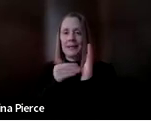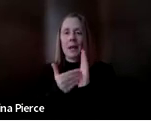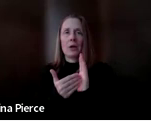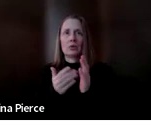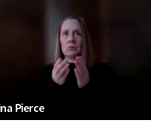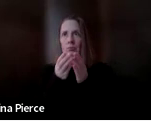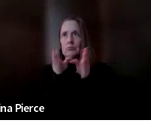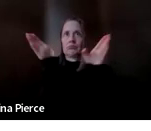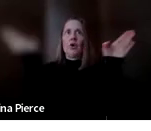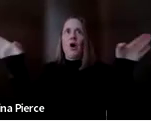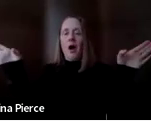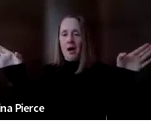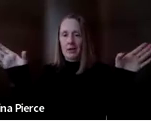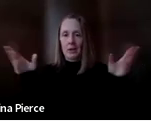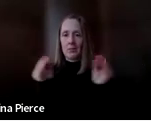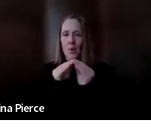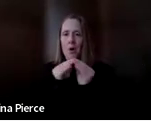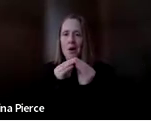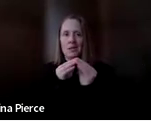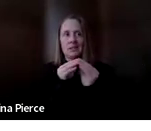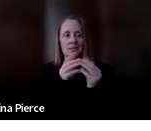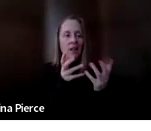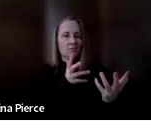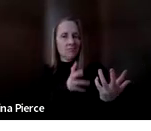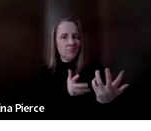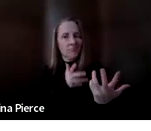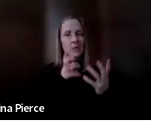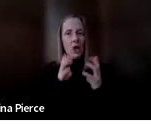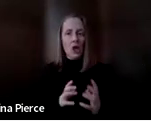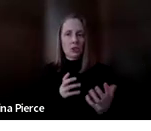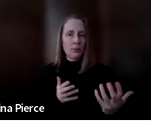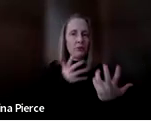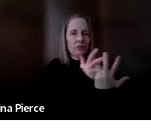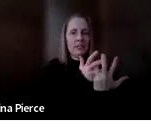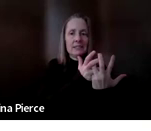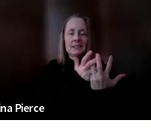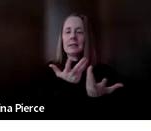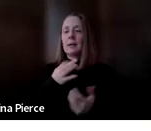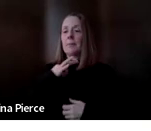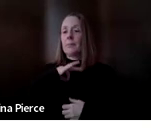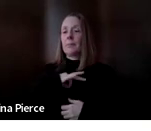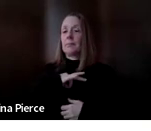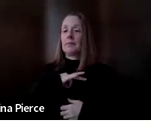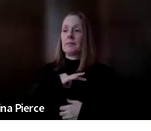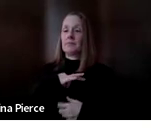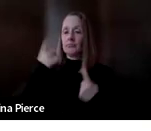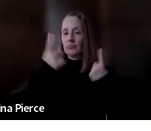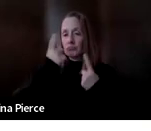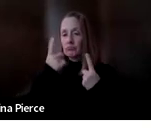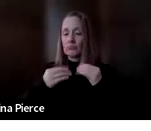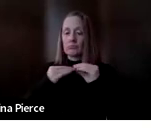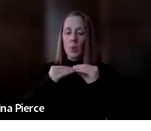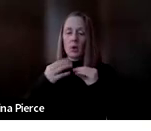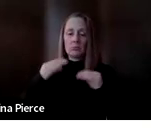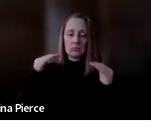customizable. So things to consider about more of those are benefits of considering a more high-tech